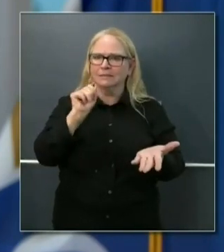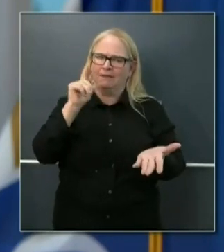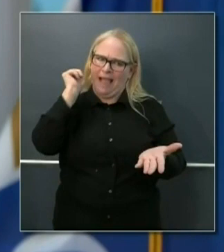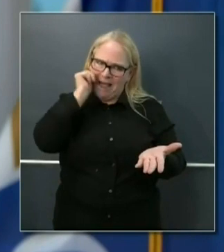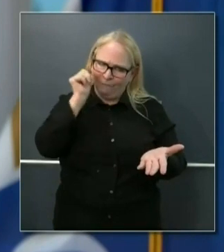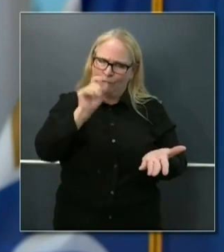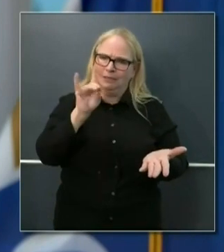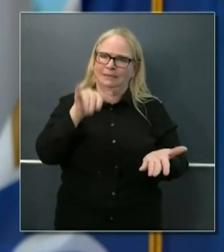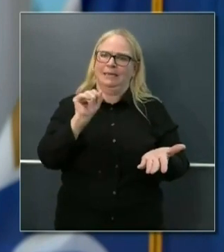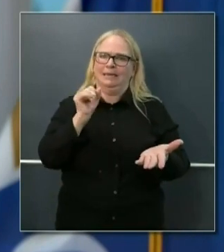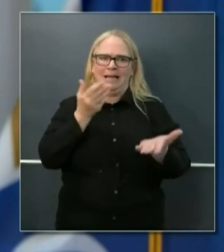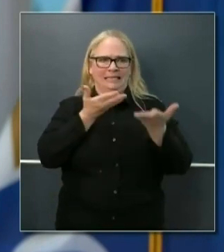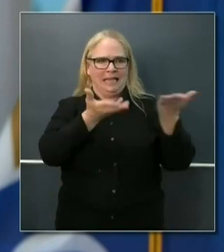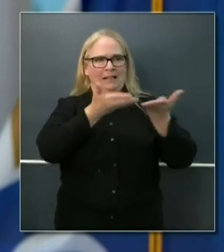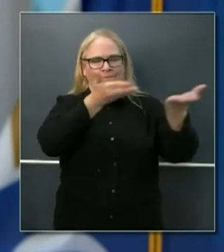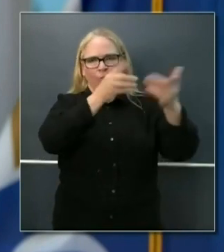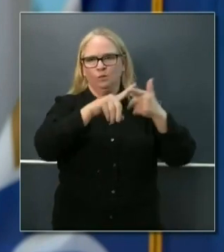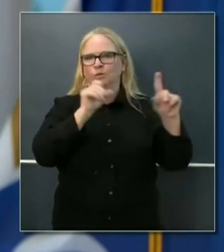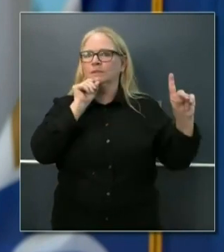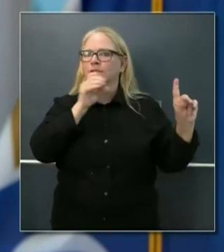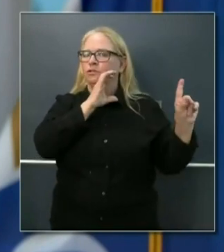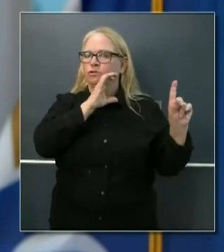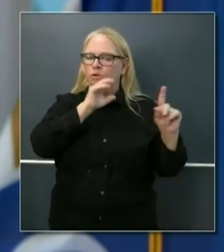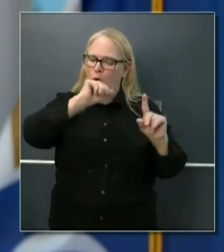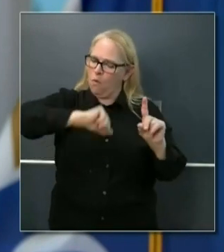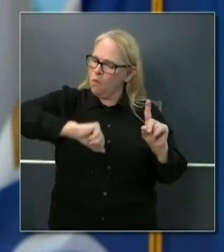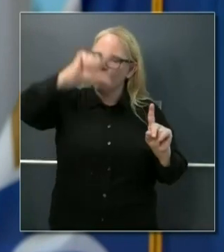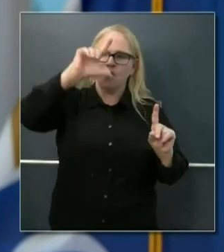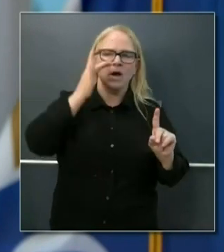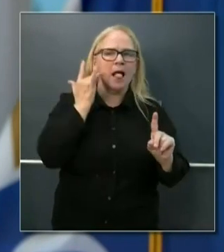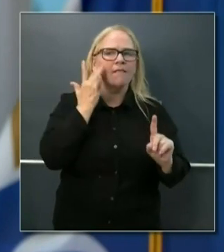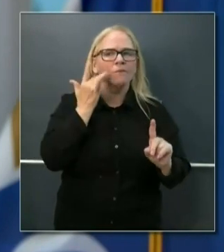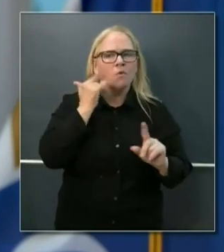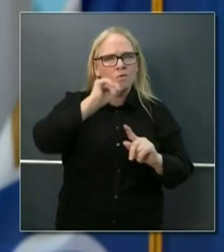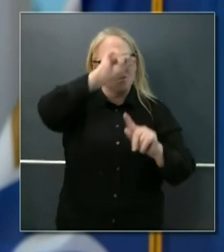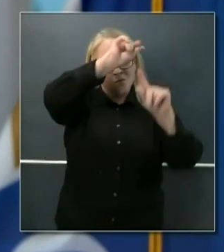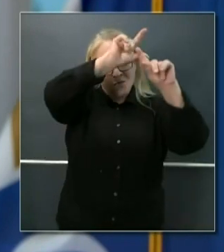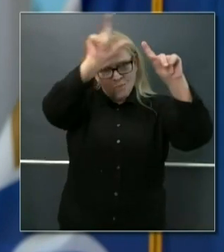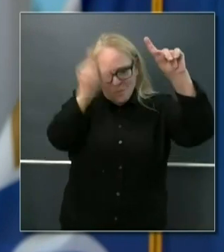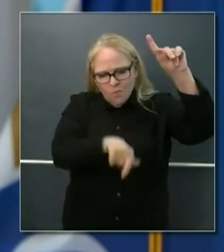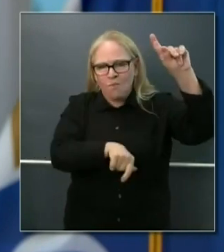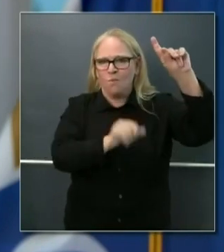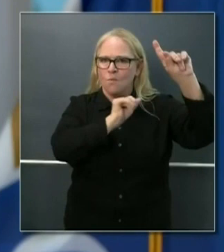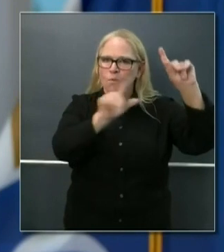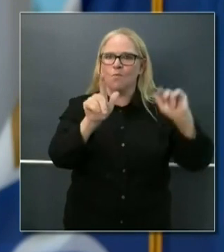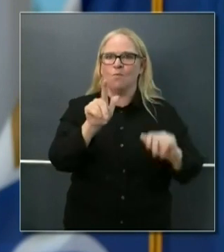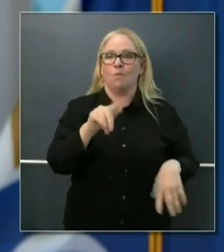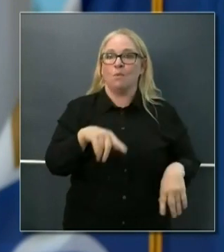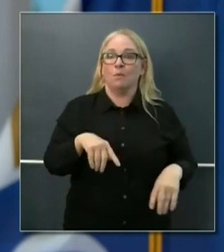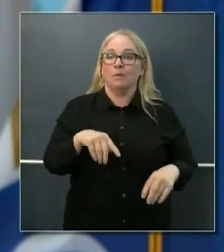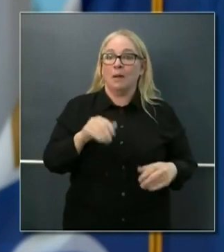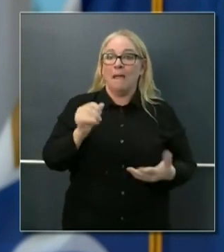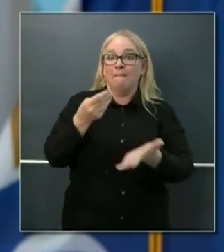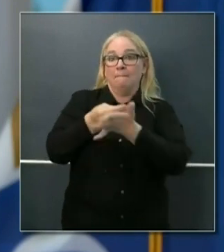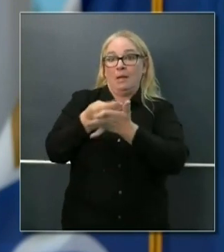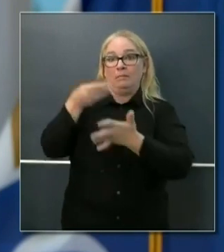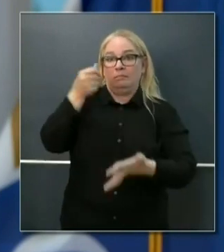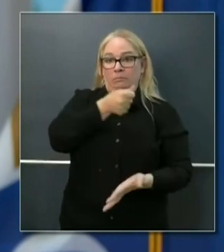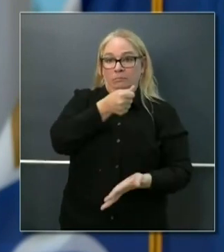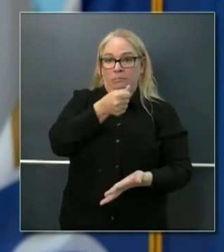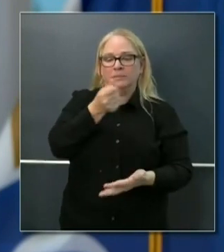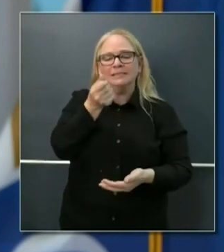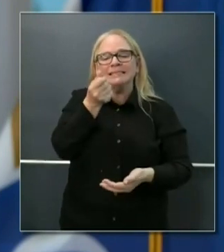delivered to our seniors throughout the state of California. The reimbursements work along these lines, $16 for breakfast,